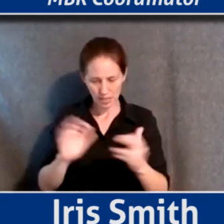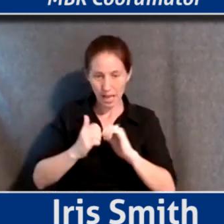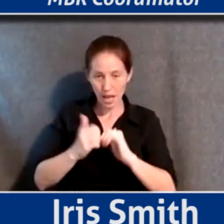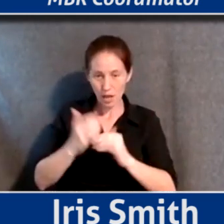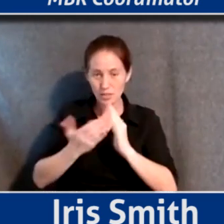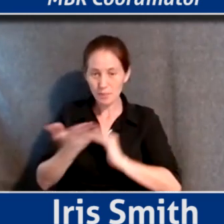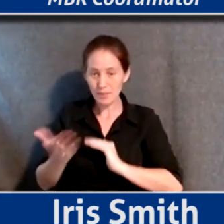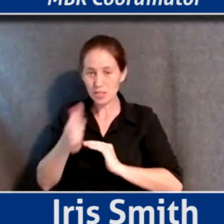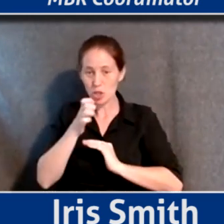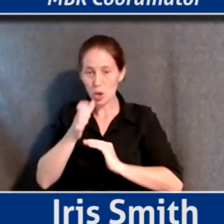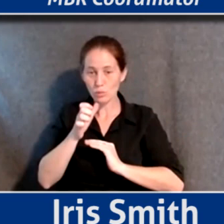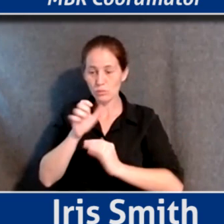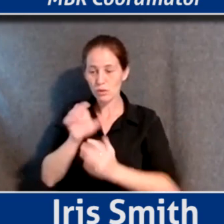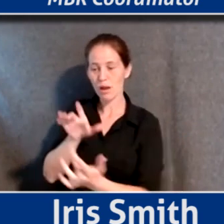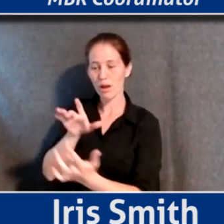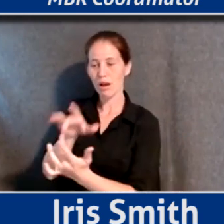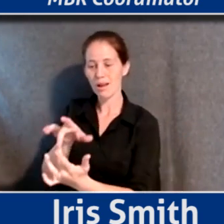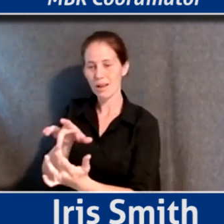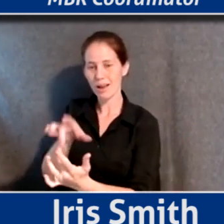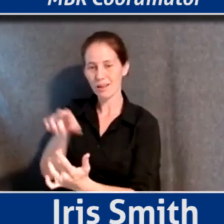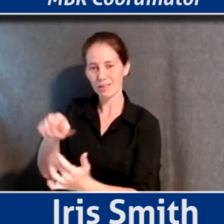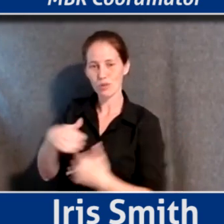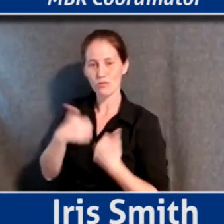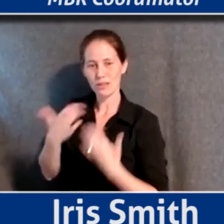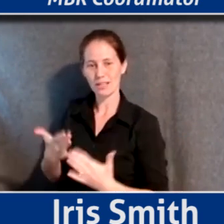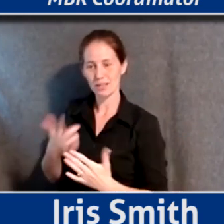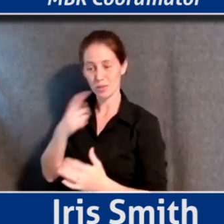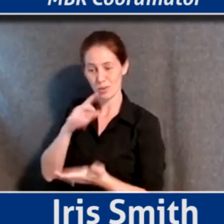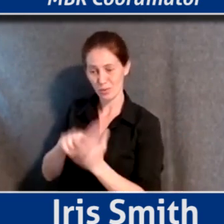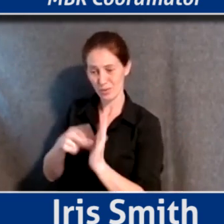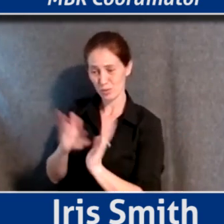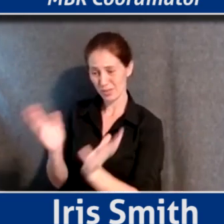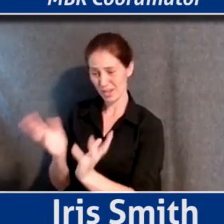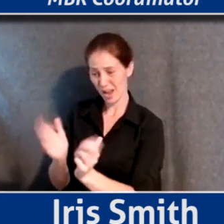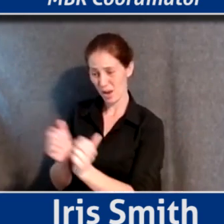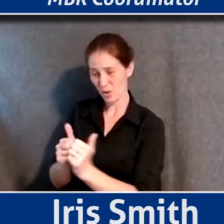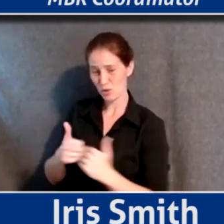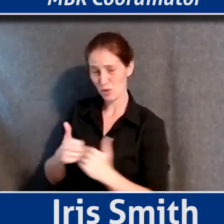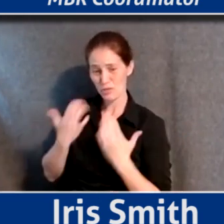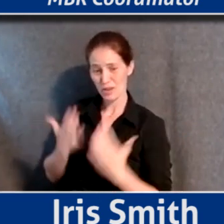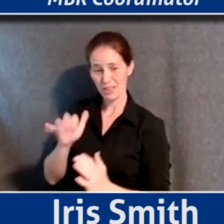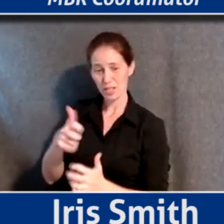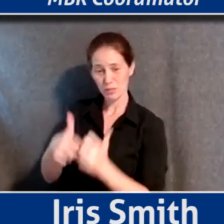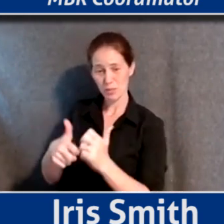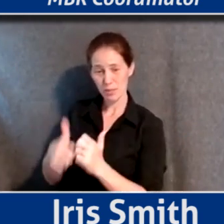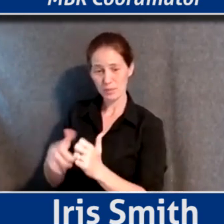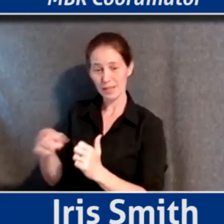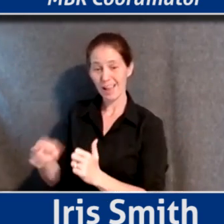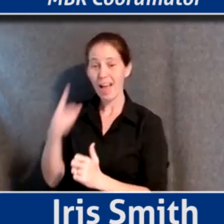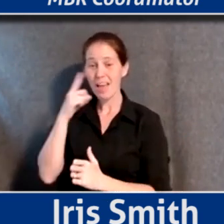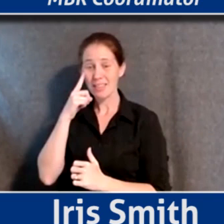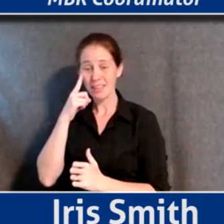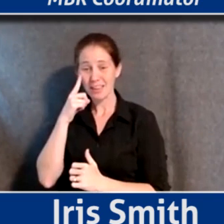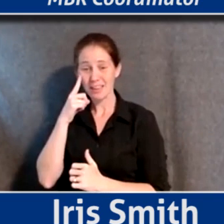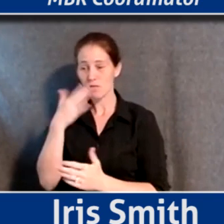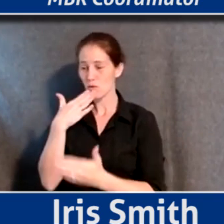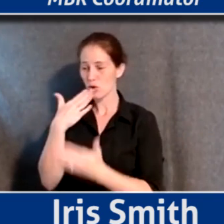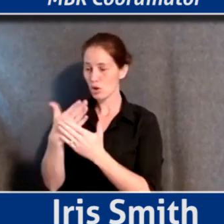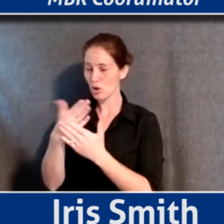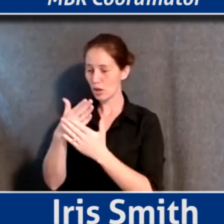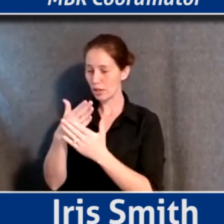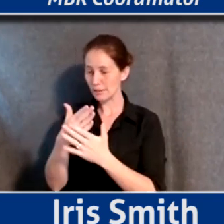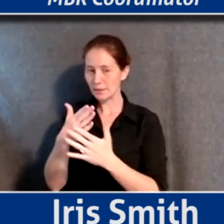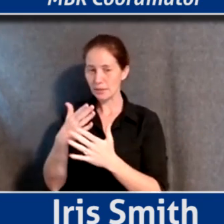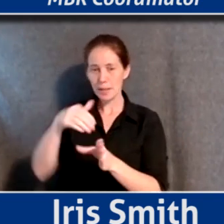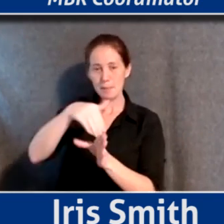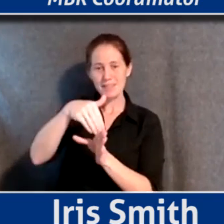don't get out to residents. And so we hear from residents about these issues. So I think that we're really well positioned to hear from both